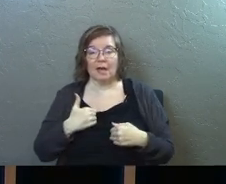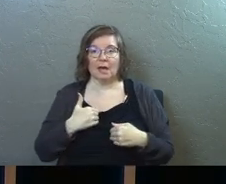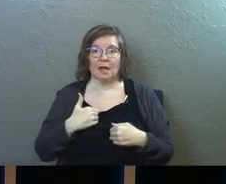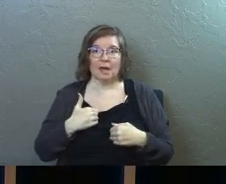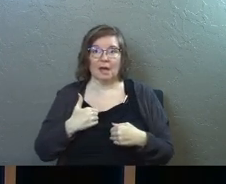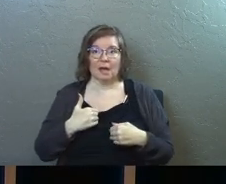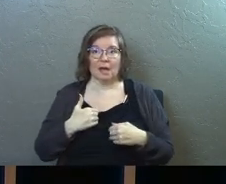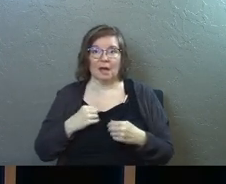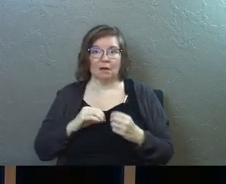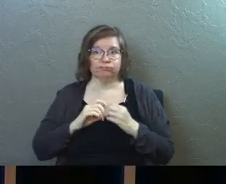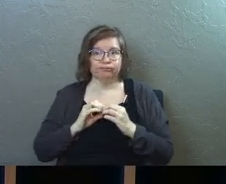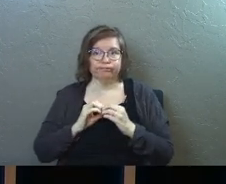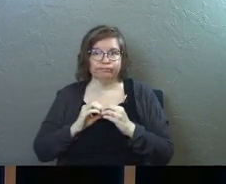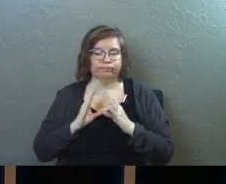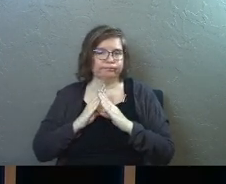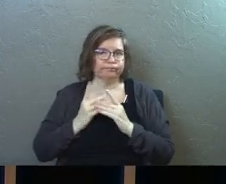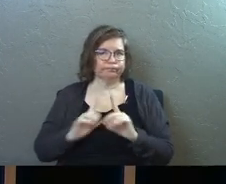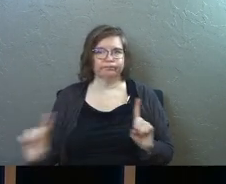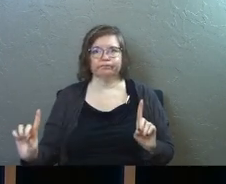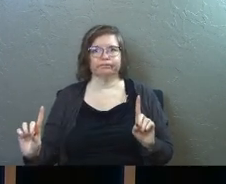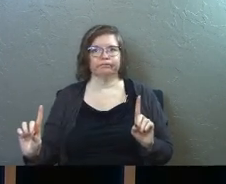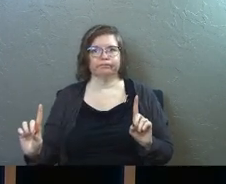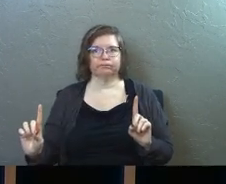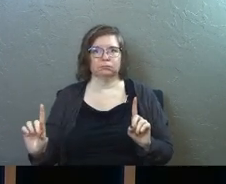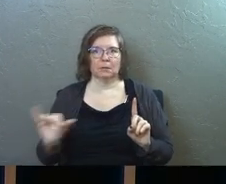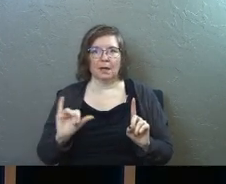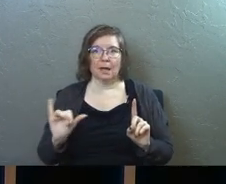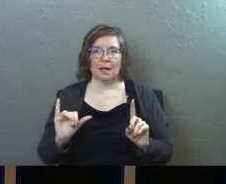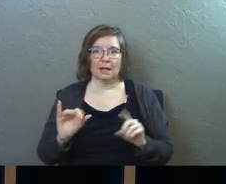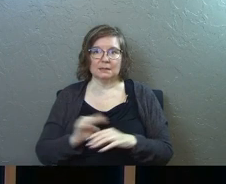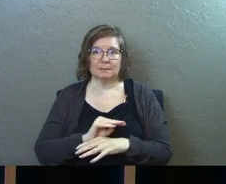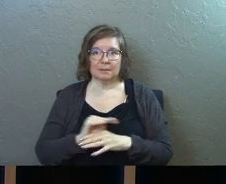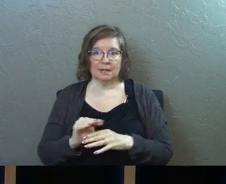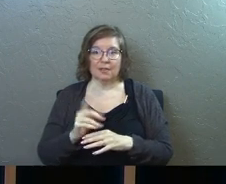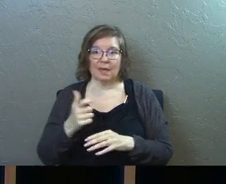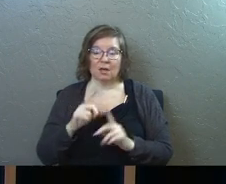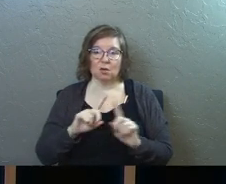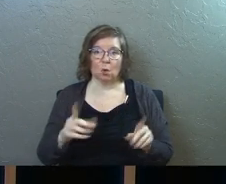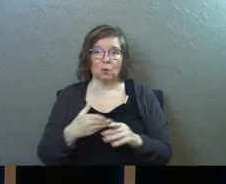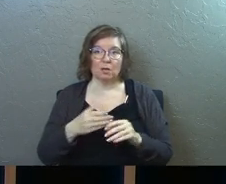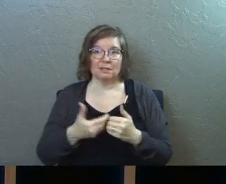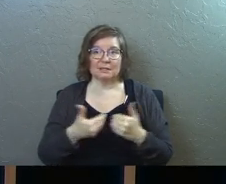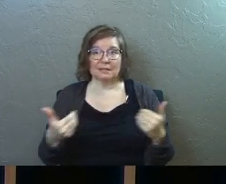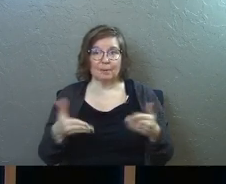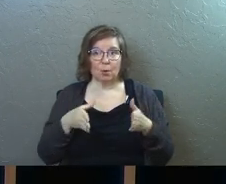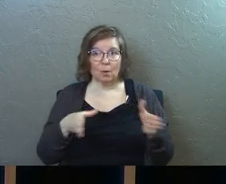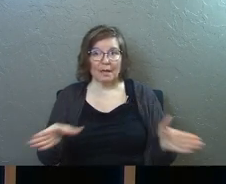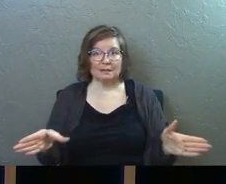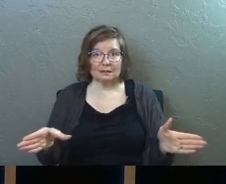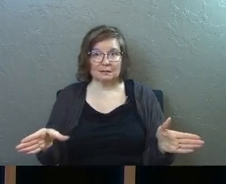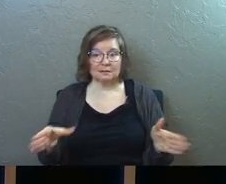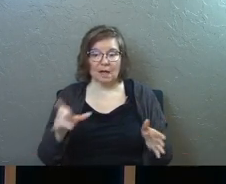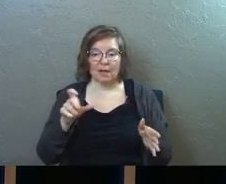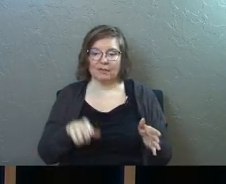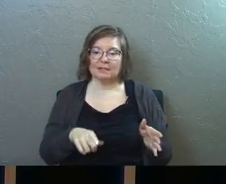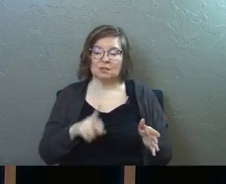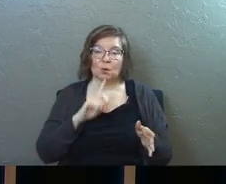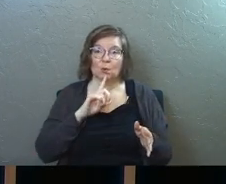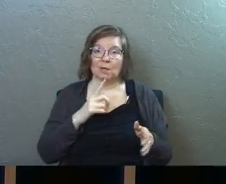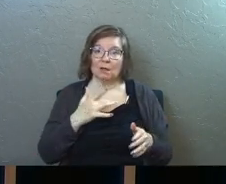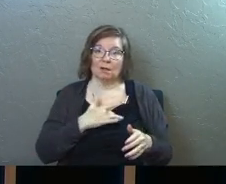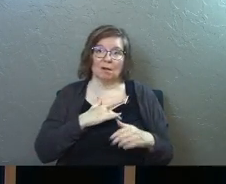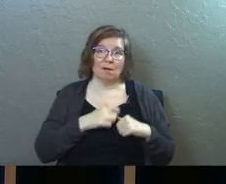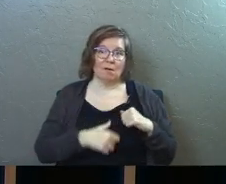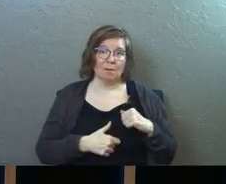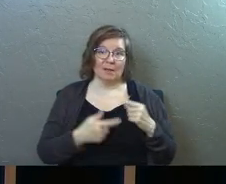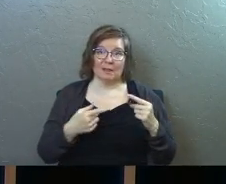a rift between them and they had to separate as missionaries and they had to go their separate ways and it's this real